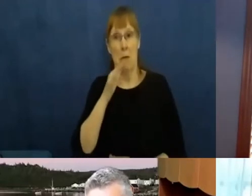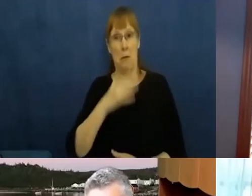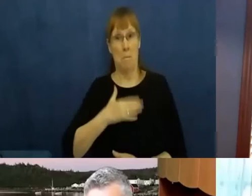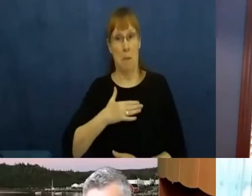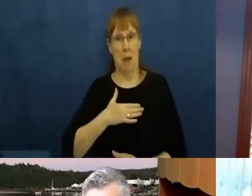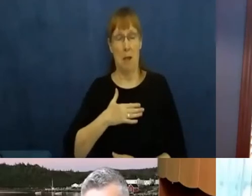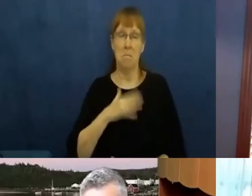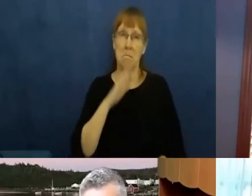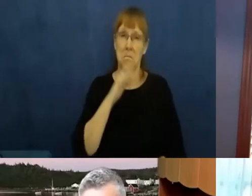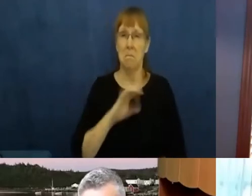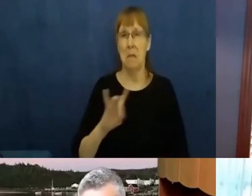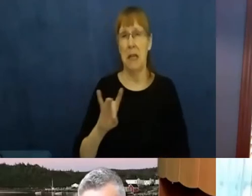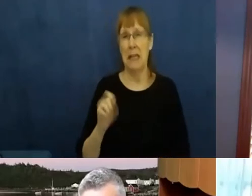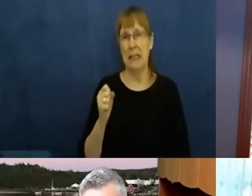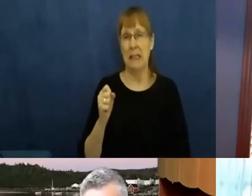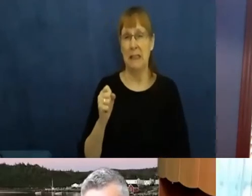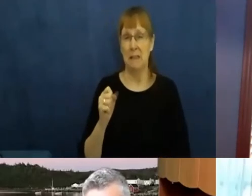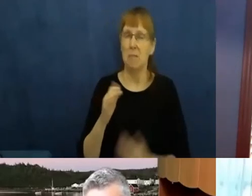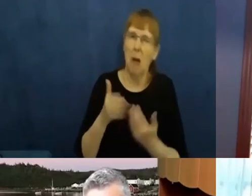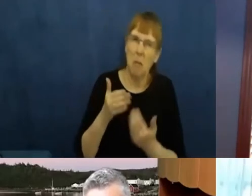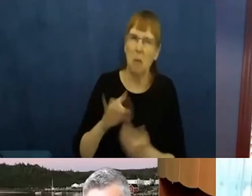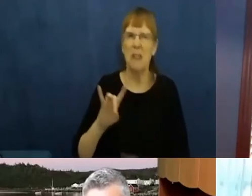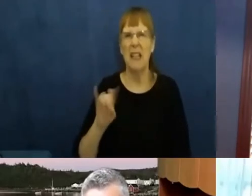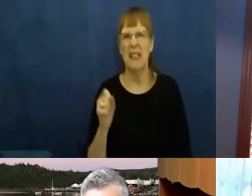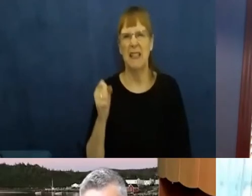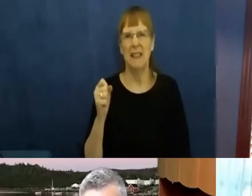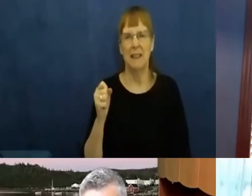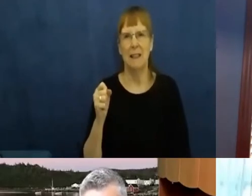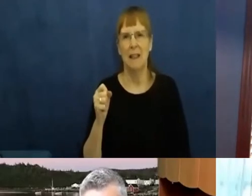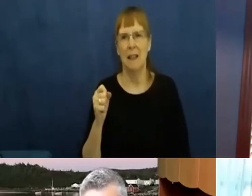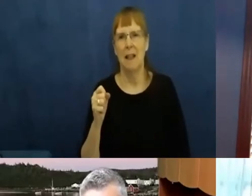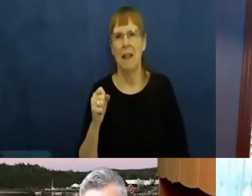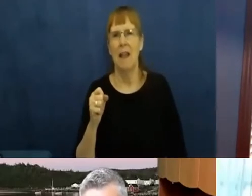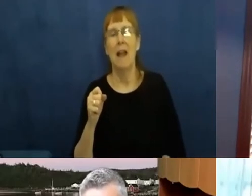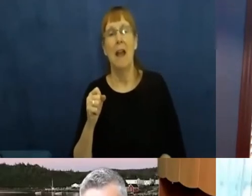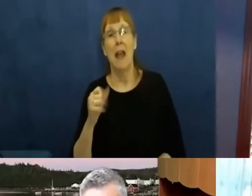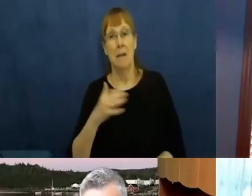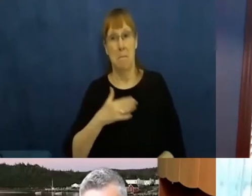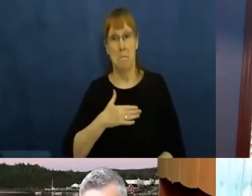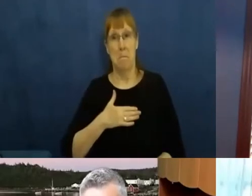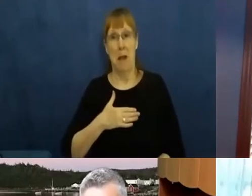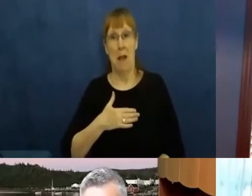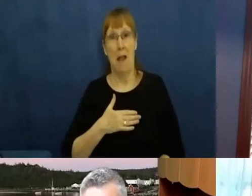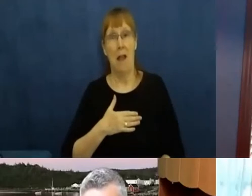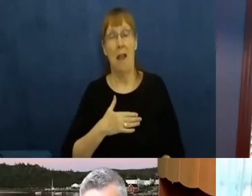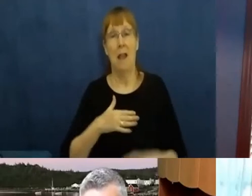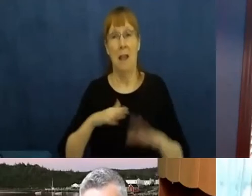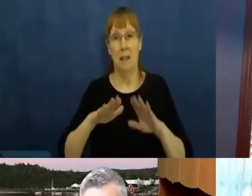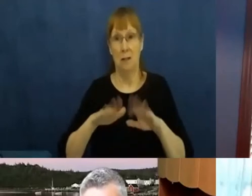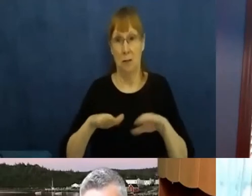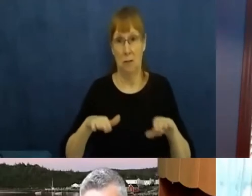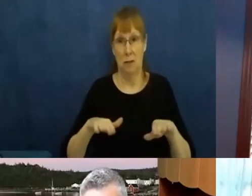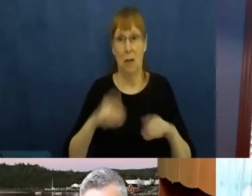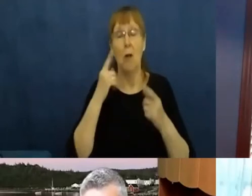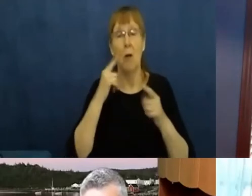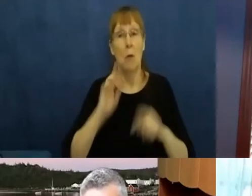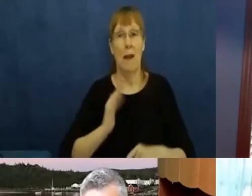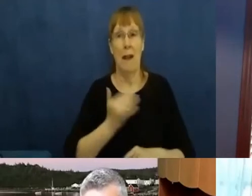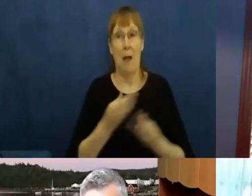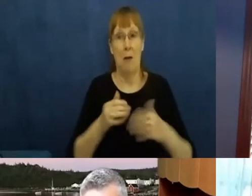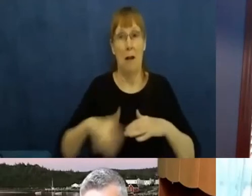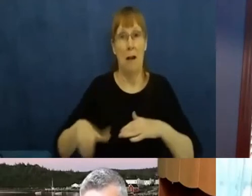eighties or almost in her eighties and my children ended up on opposite sides of the barricade when our first nation closed down.